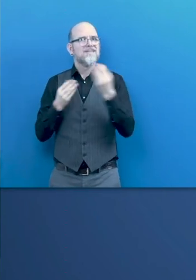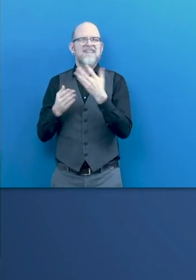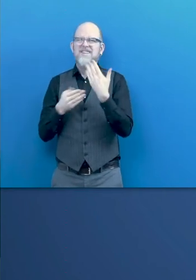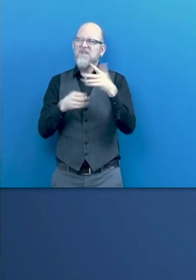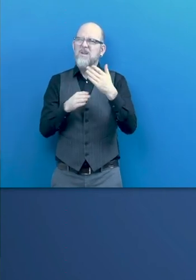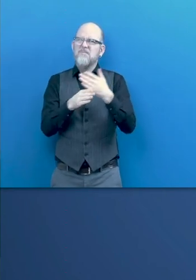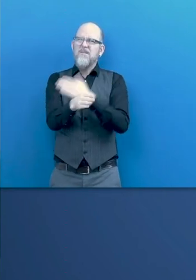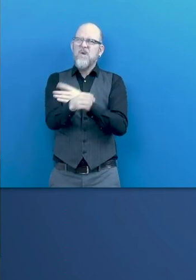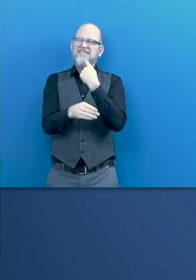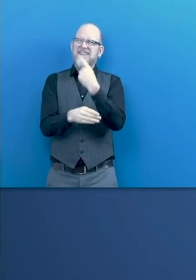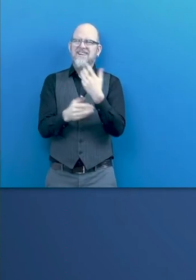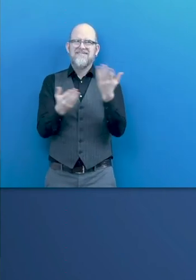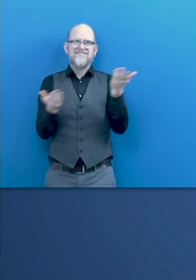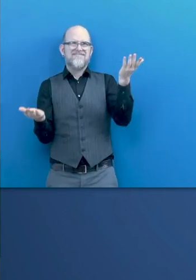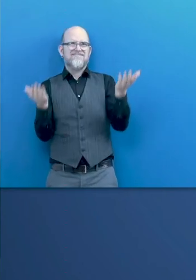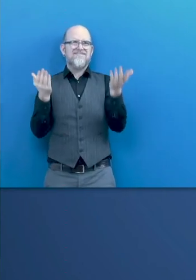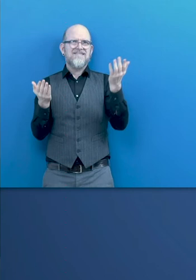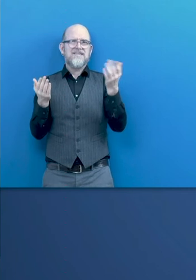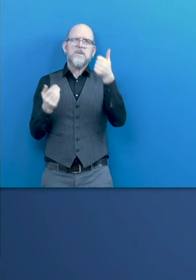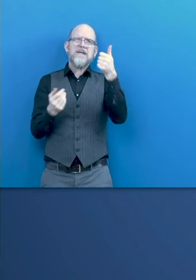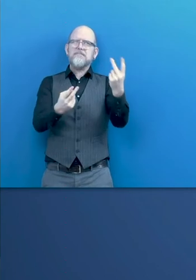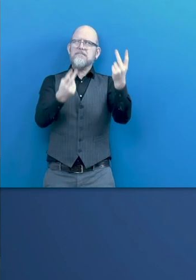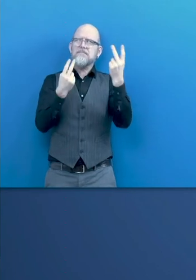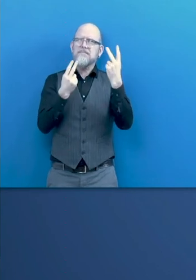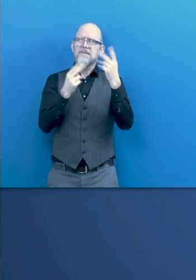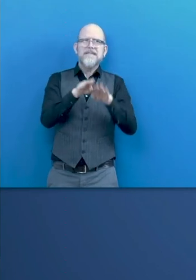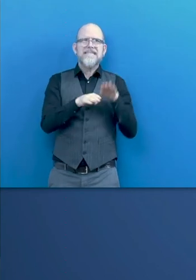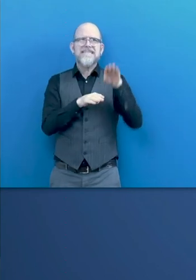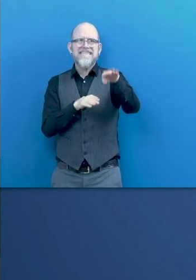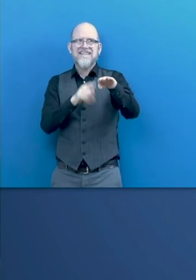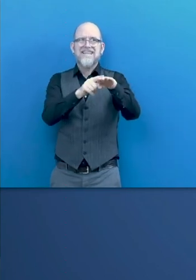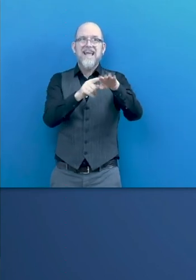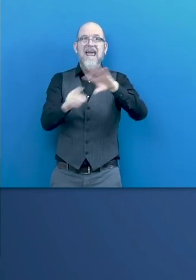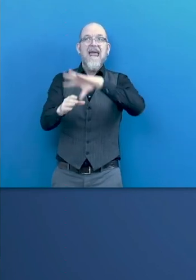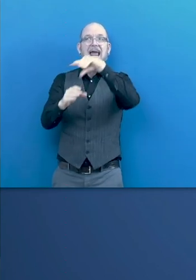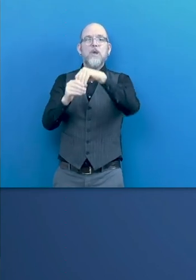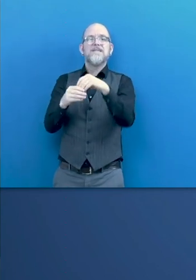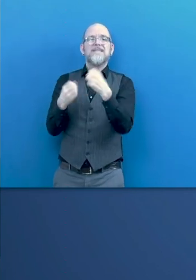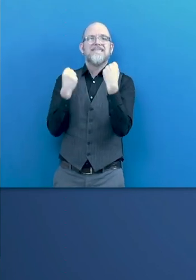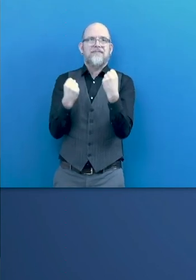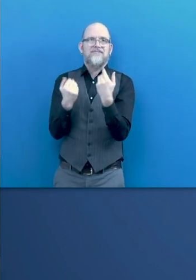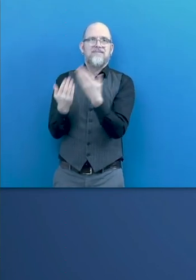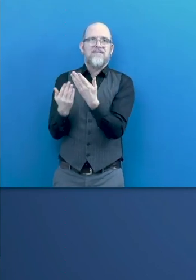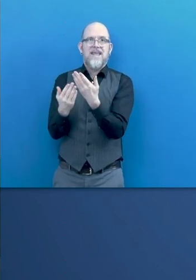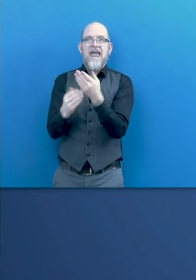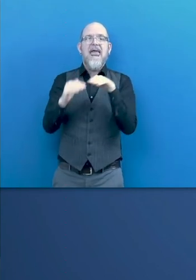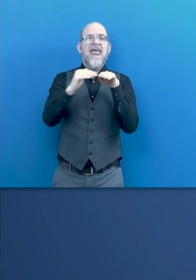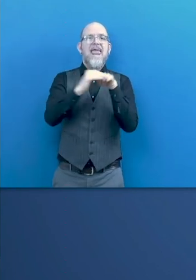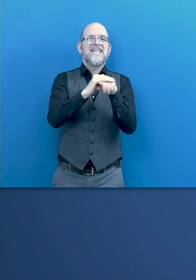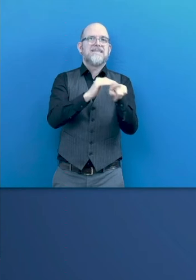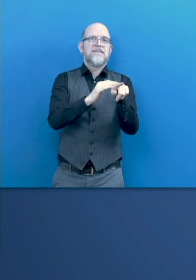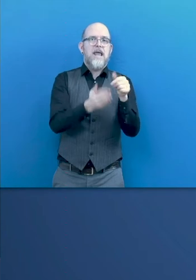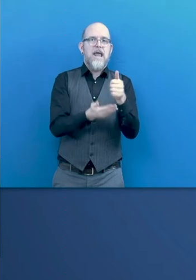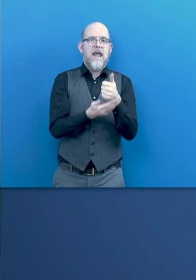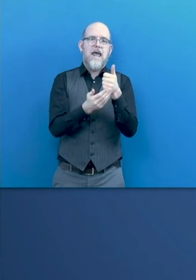for inclusion is to ensure accessibility as assistive technologies that can help people with disabilities to work